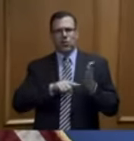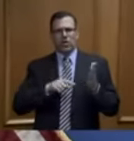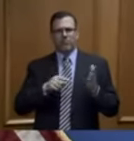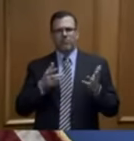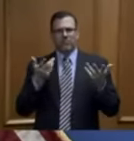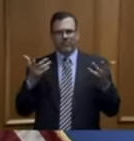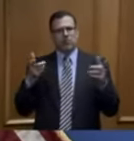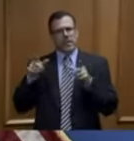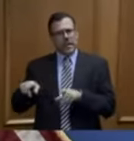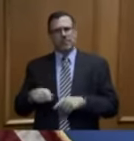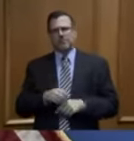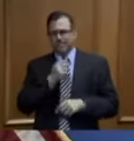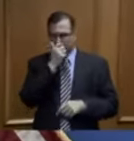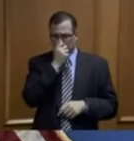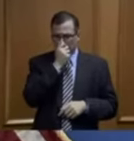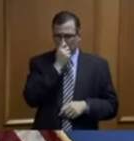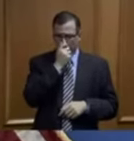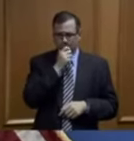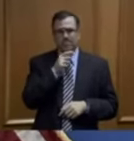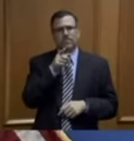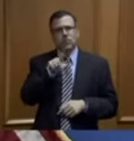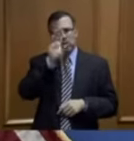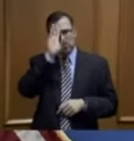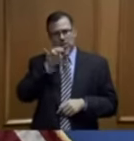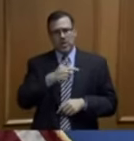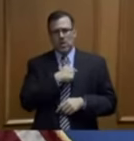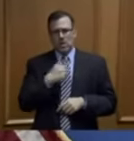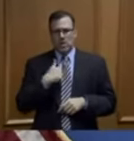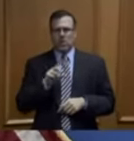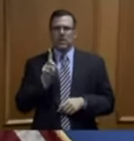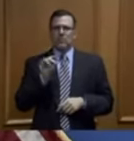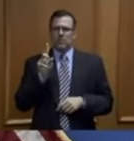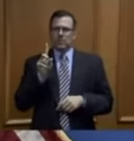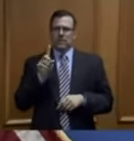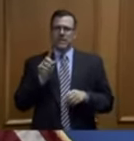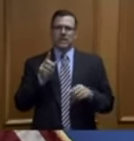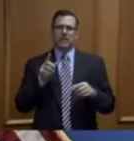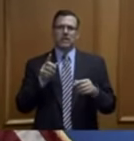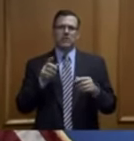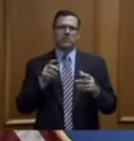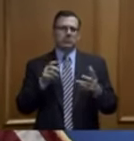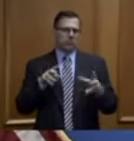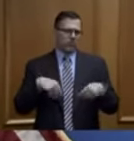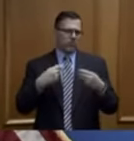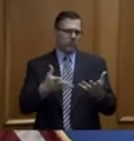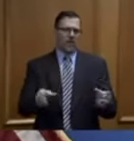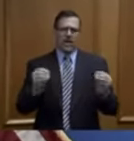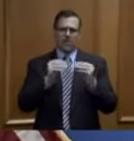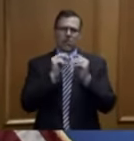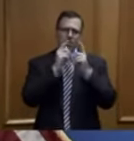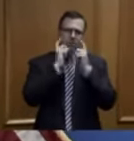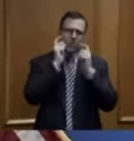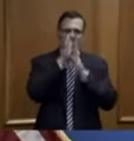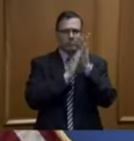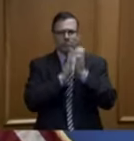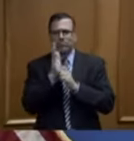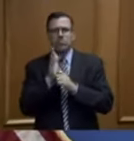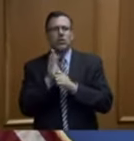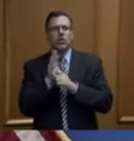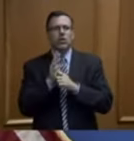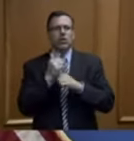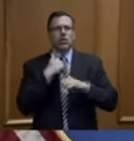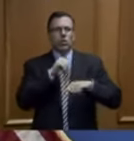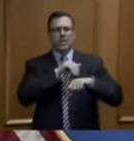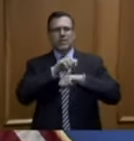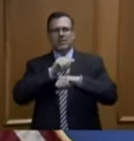opened up the supply lines, as you know, for increased personal protective equipment. We made those shipments. And we believe that